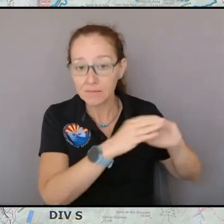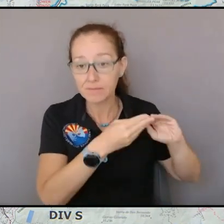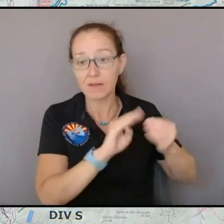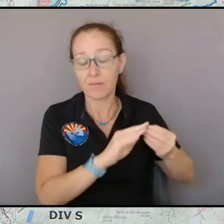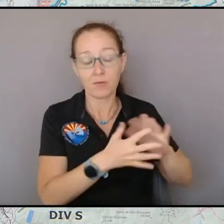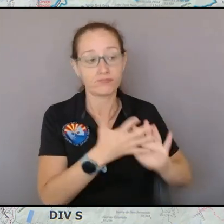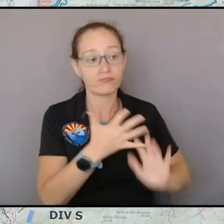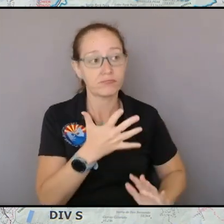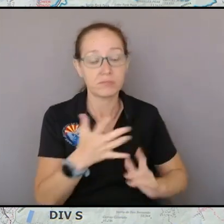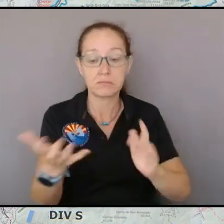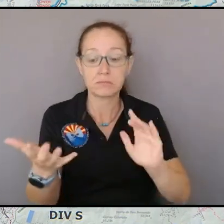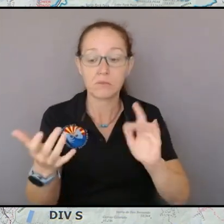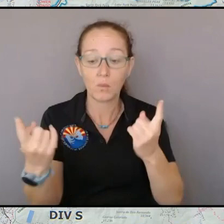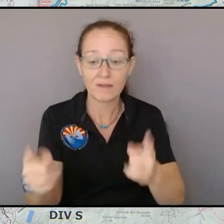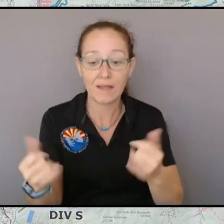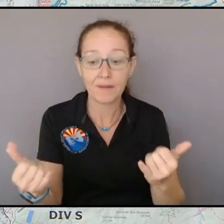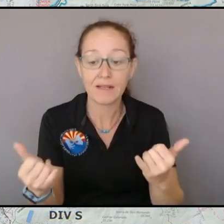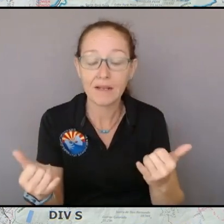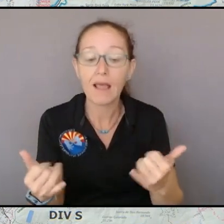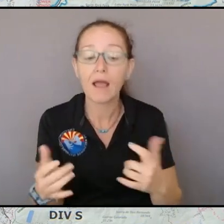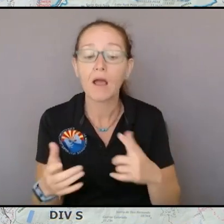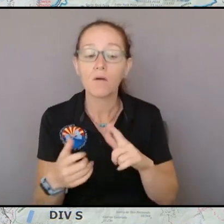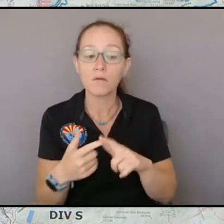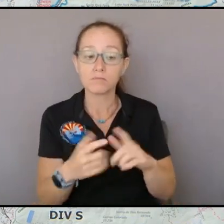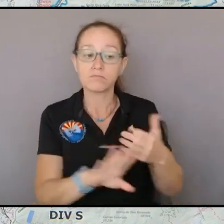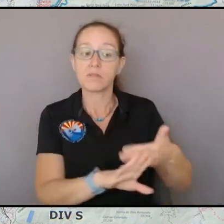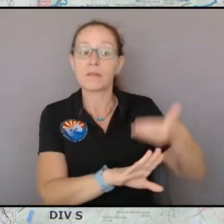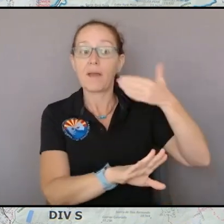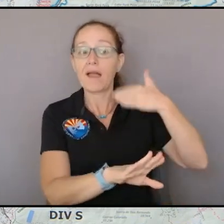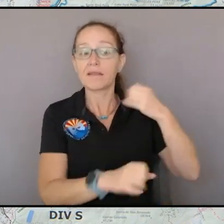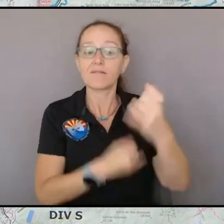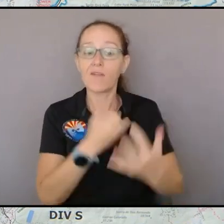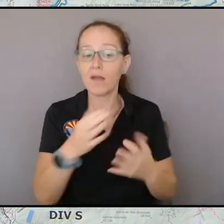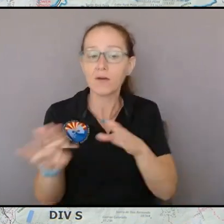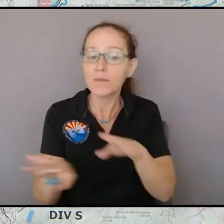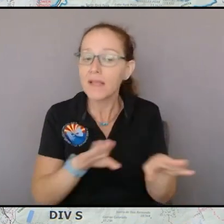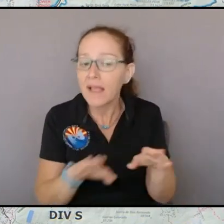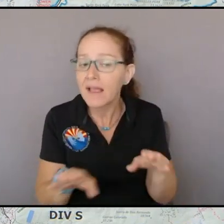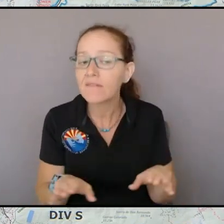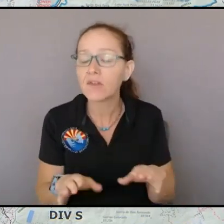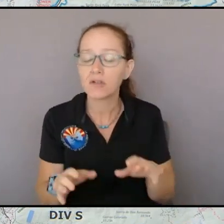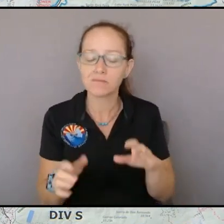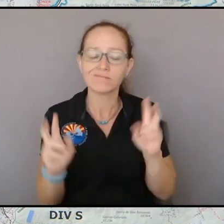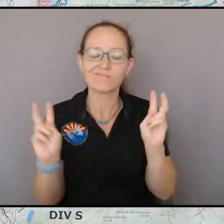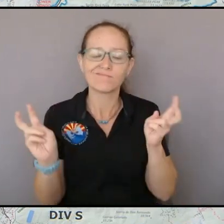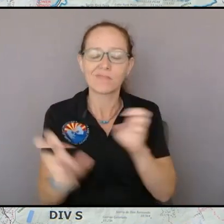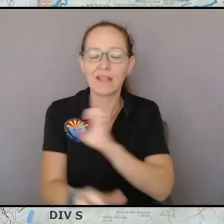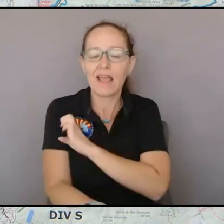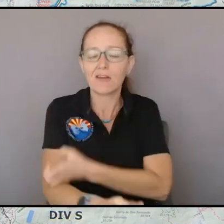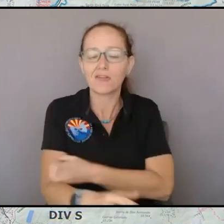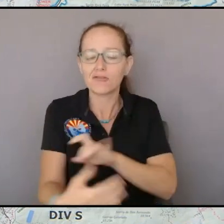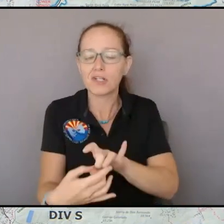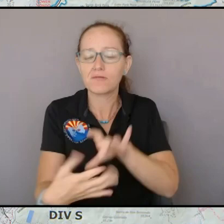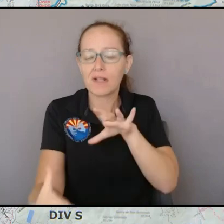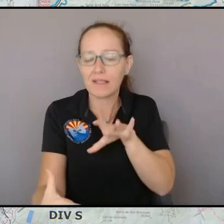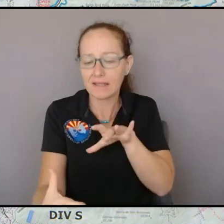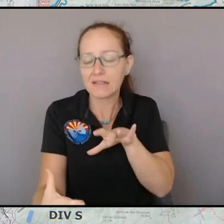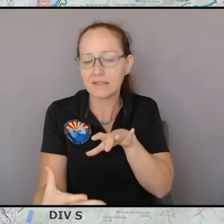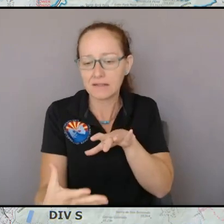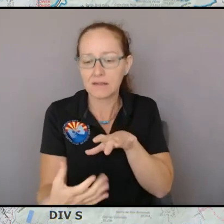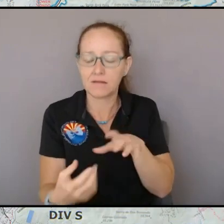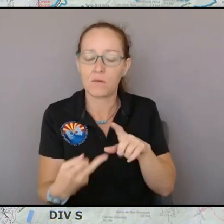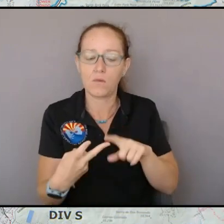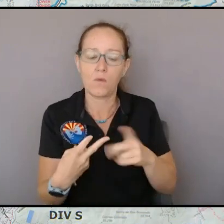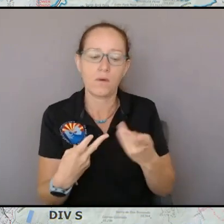we call the energy release component in this burning index where the conditions were similar to the conditions we're seeing now how did big fires behave